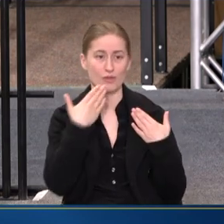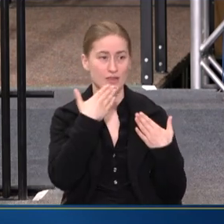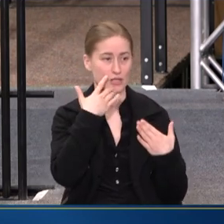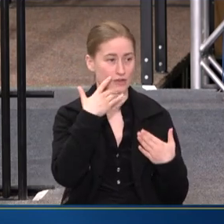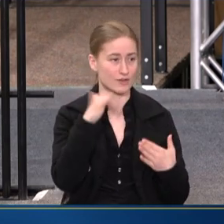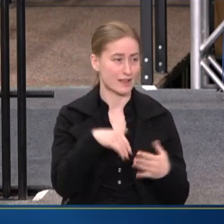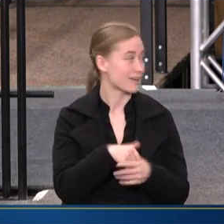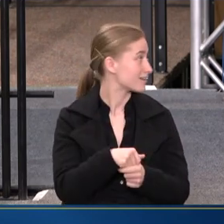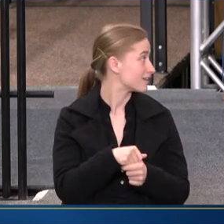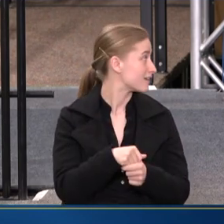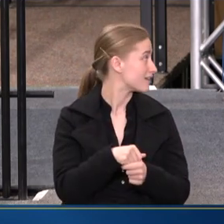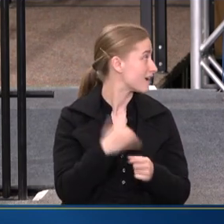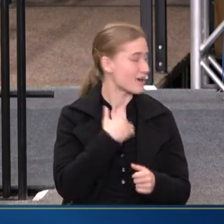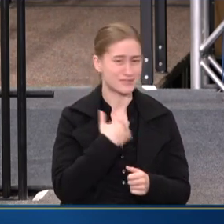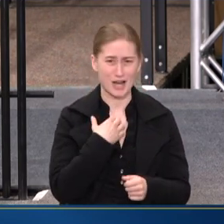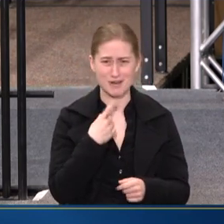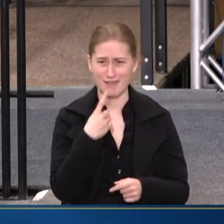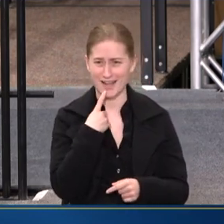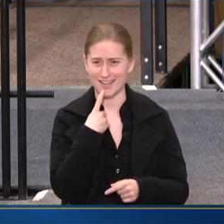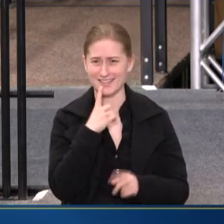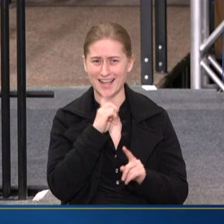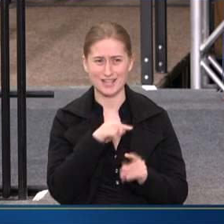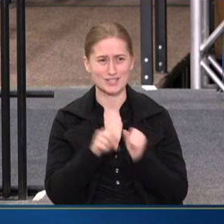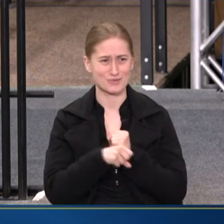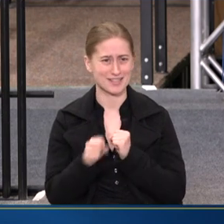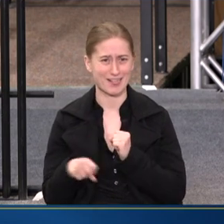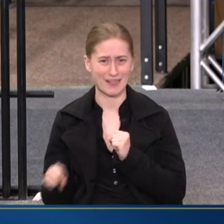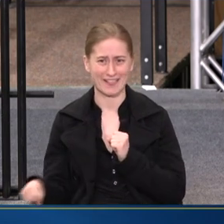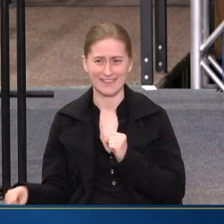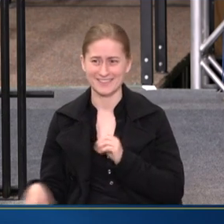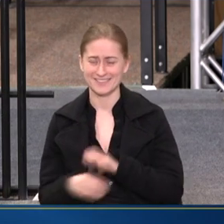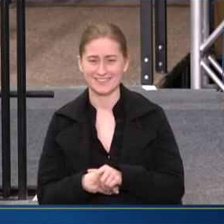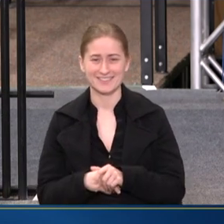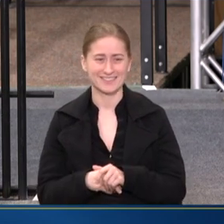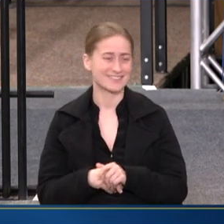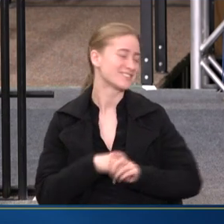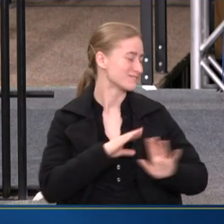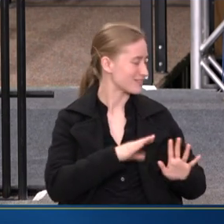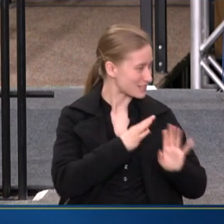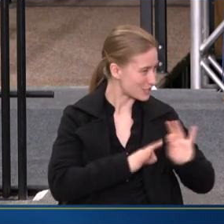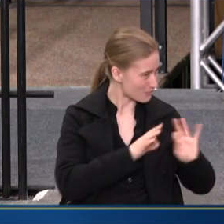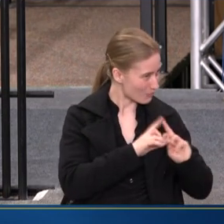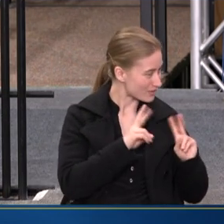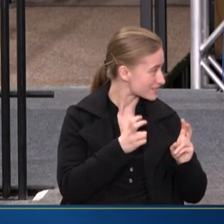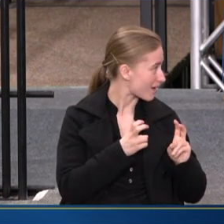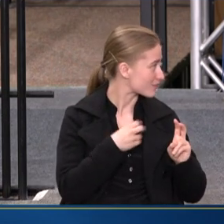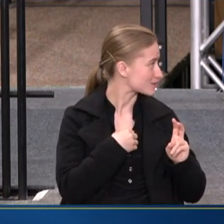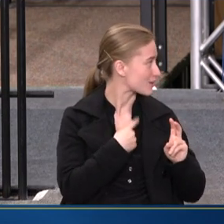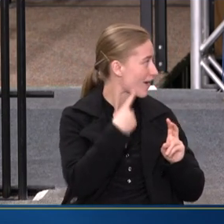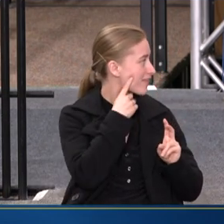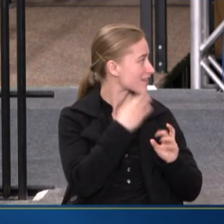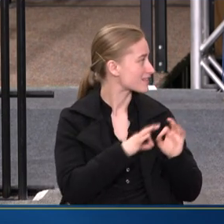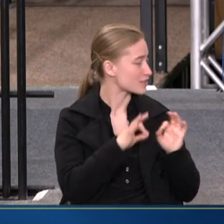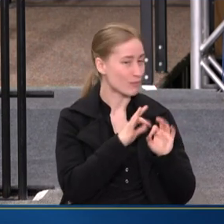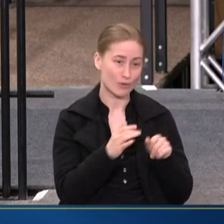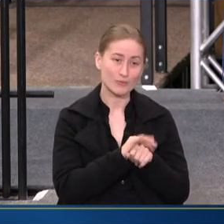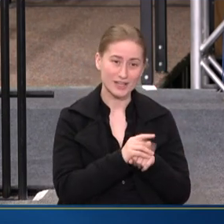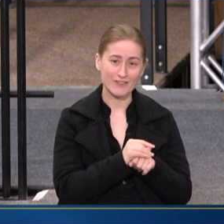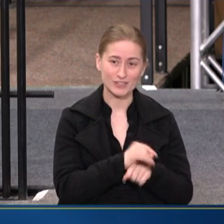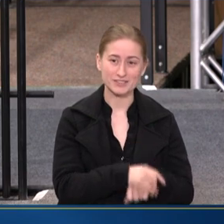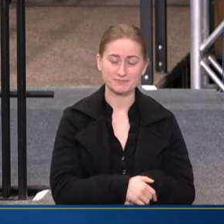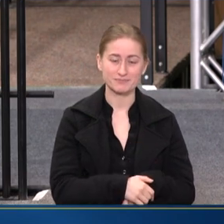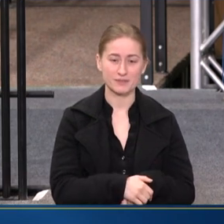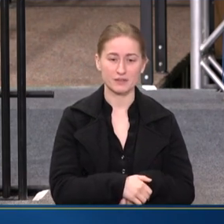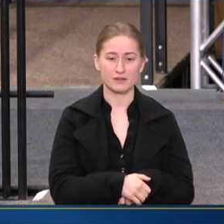for that. I'm sorry the answer was a little lengthy. It's an important topic, so I think it's important that we cover it, right?